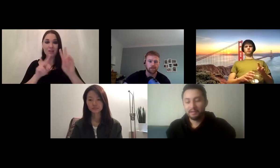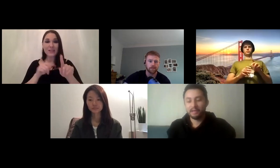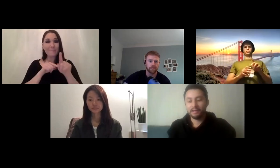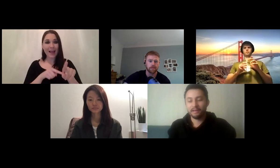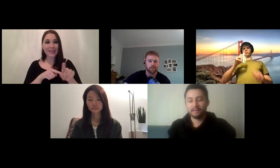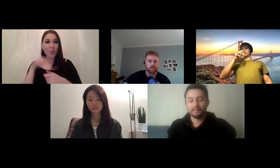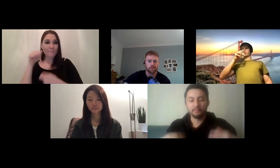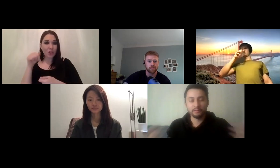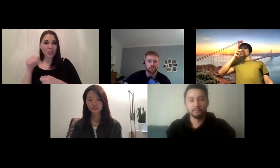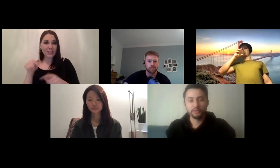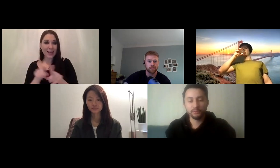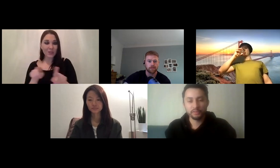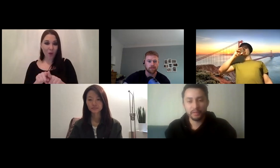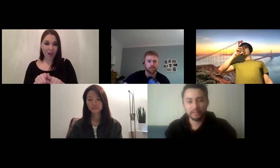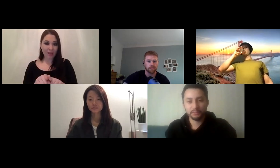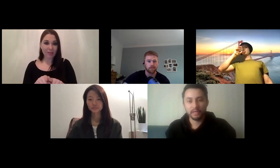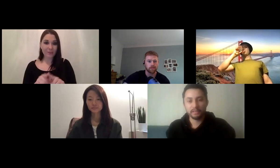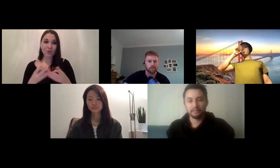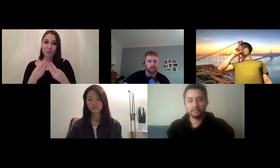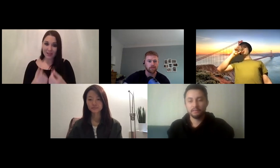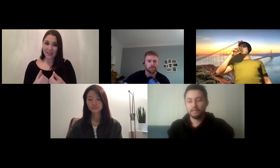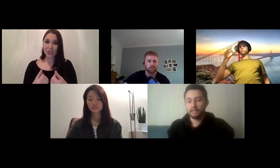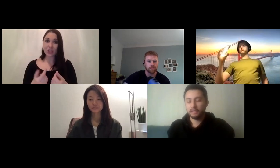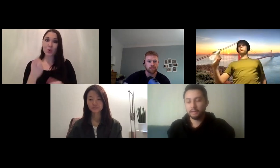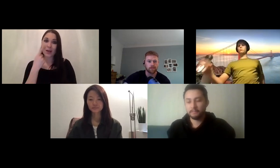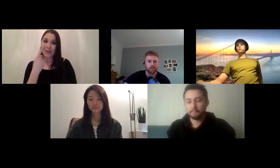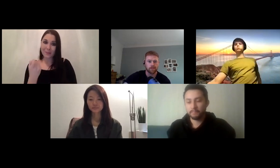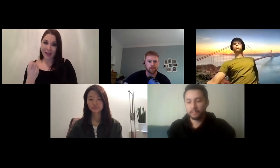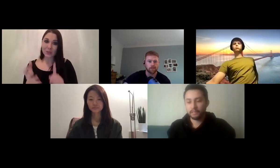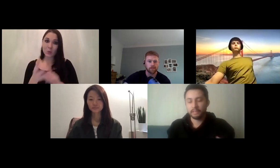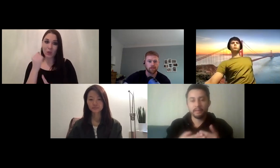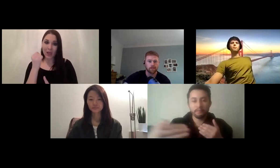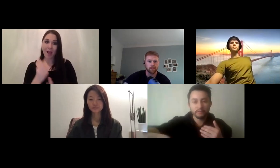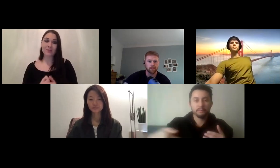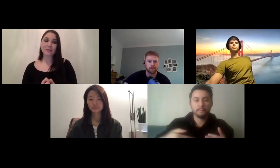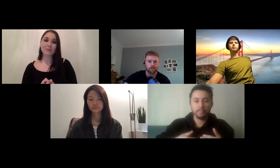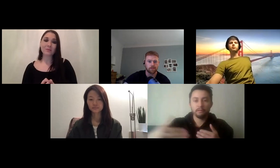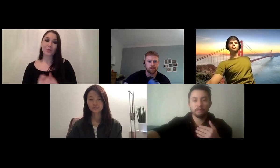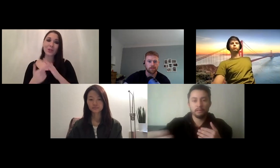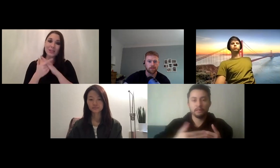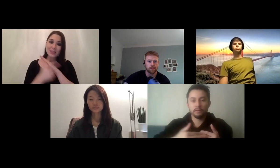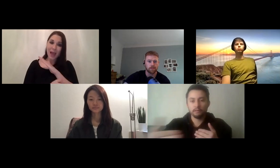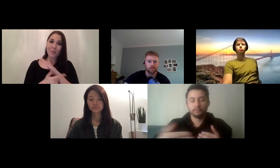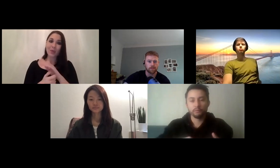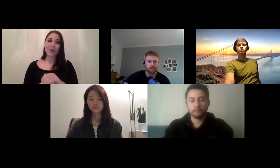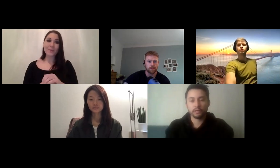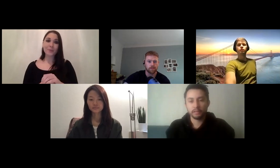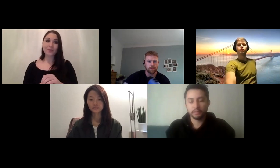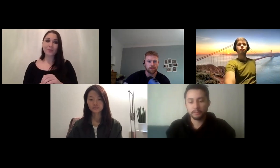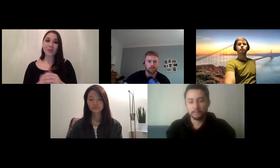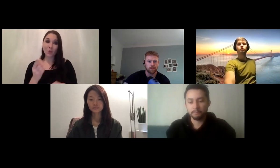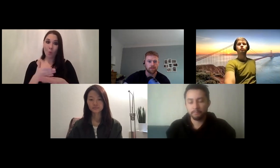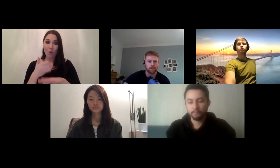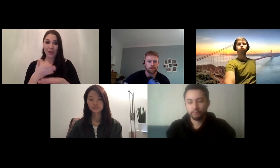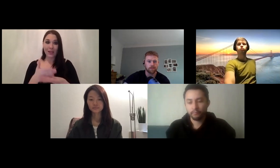uh the resolution you're expecting to get um the depth uh of your working